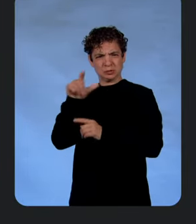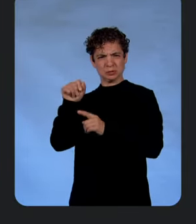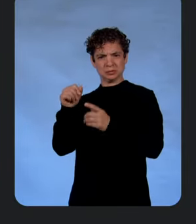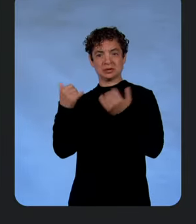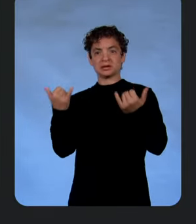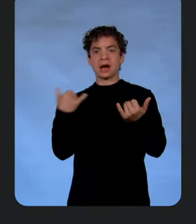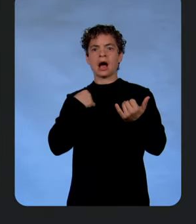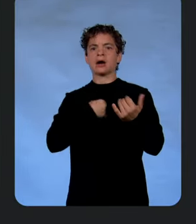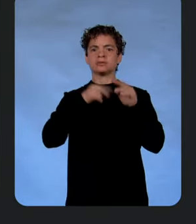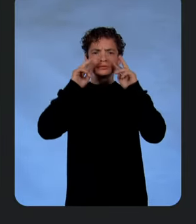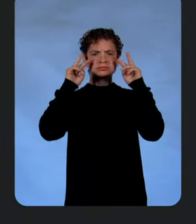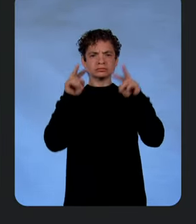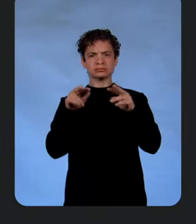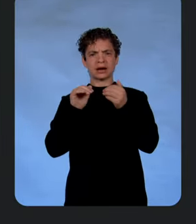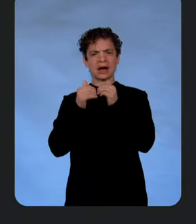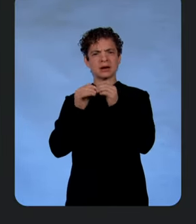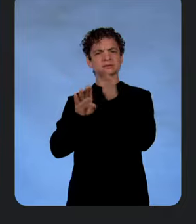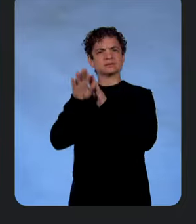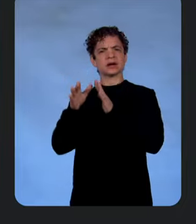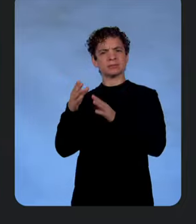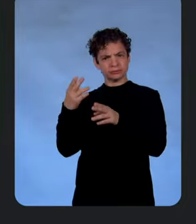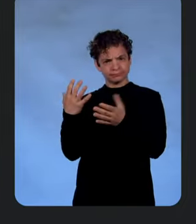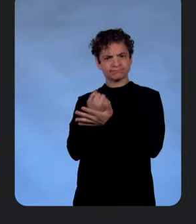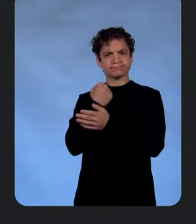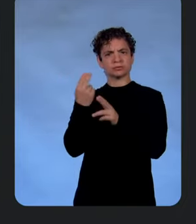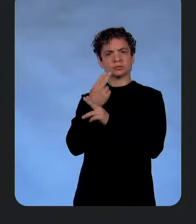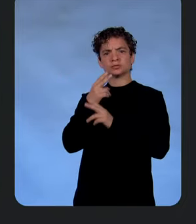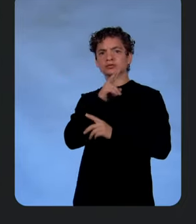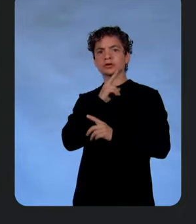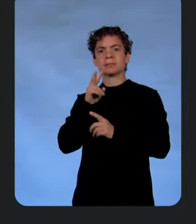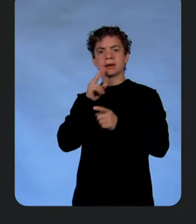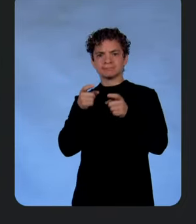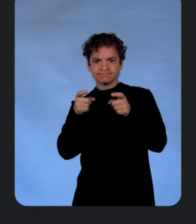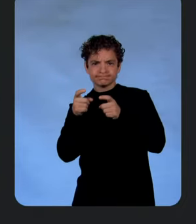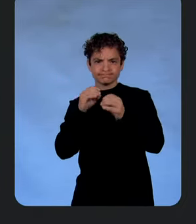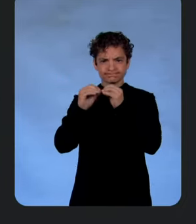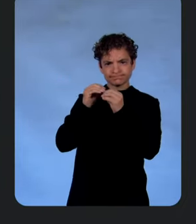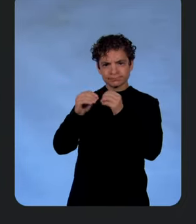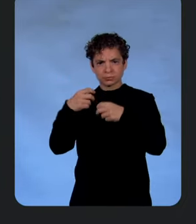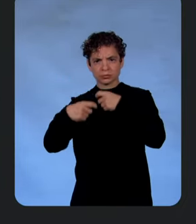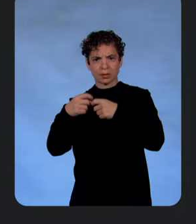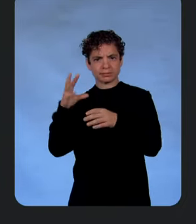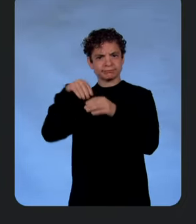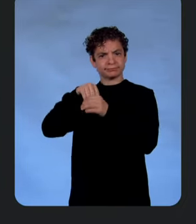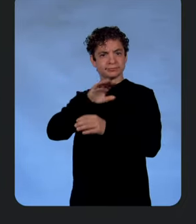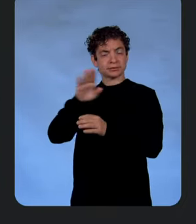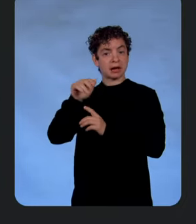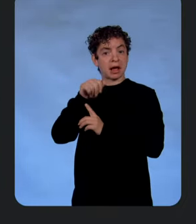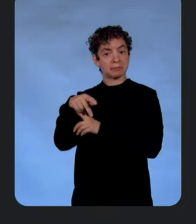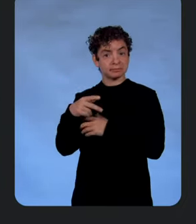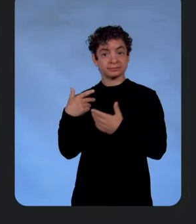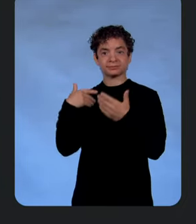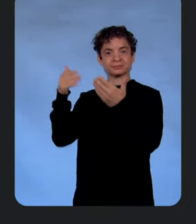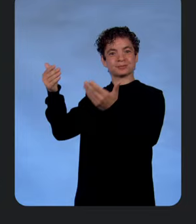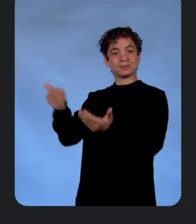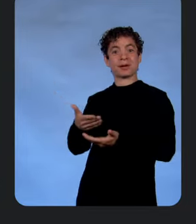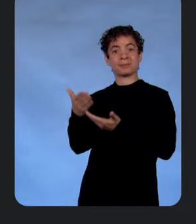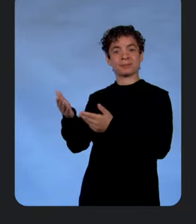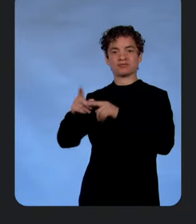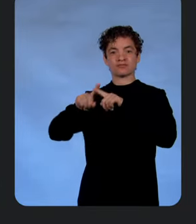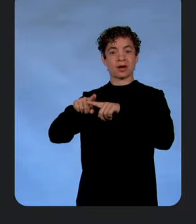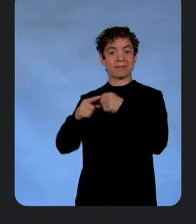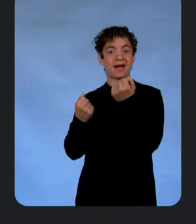developers are using Gemini to manage and fix their problems in applications. Please help me welcome to the stage a reliability